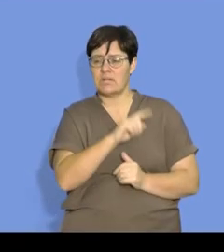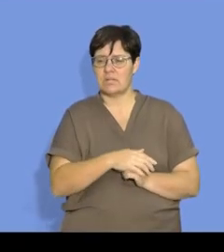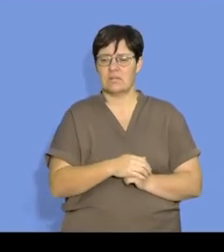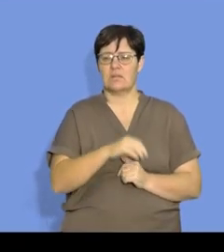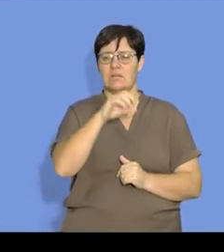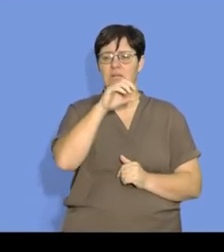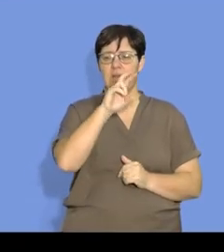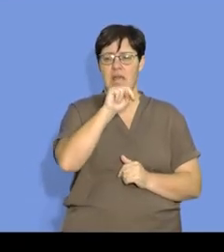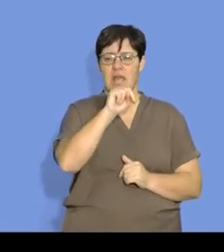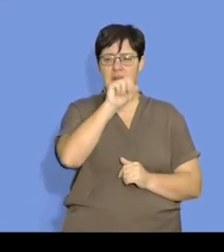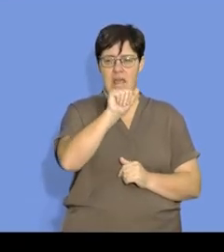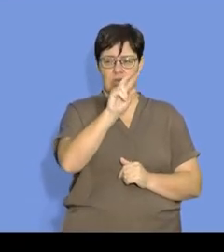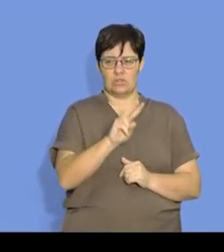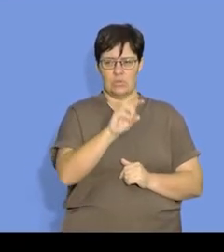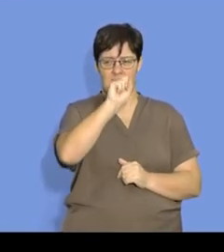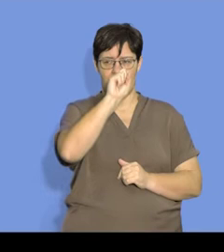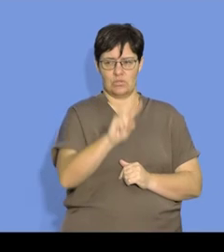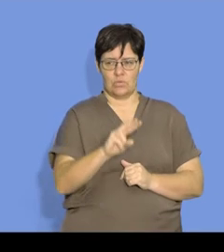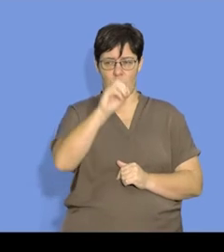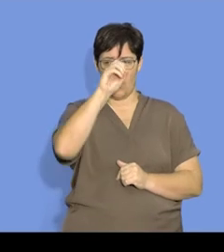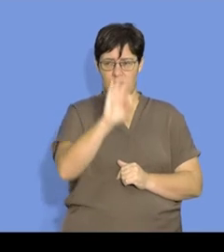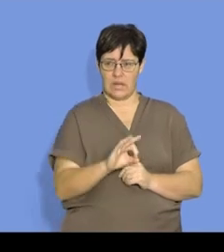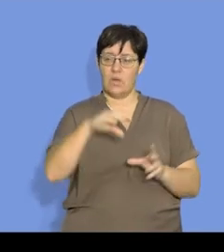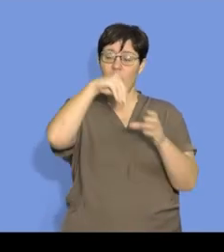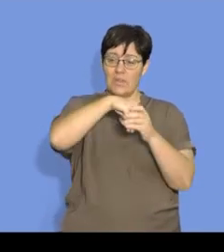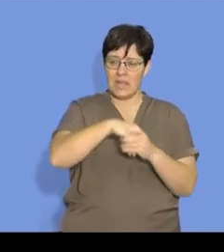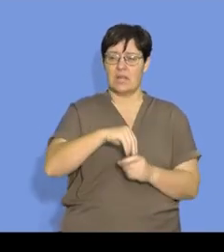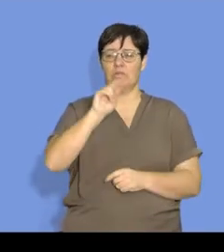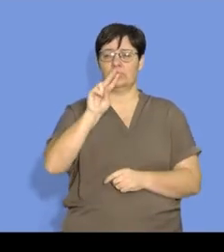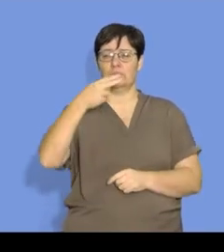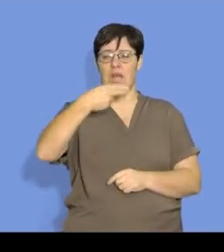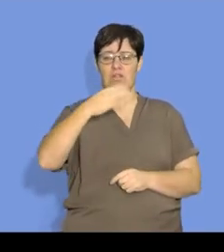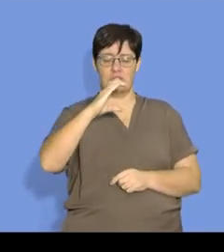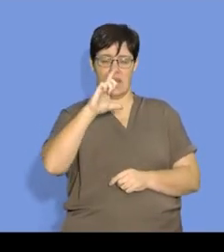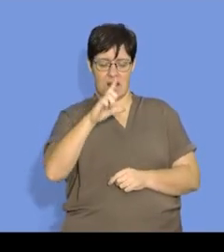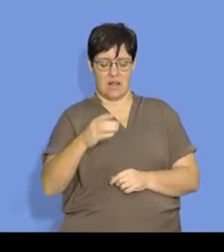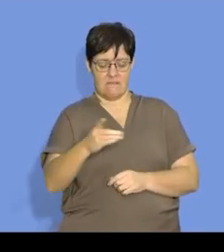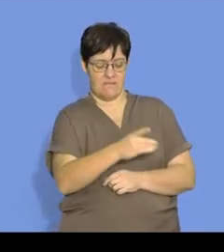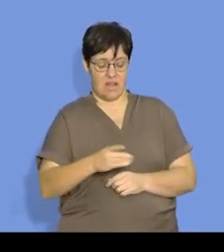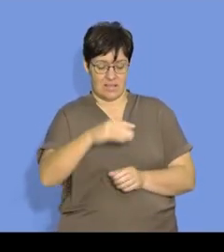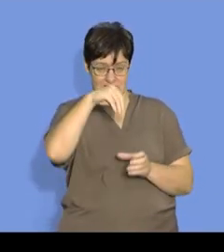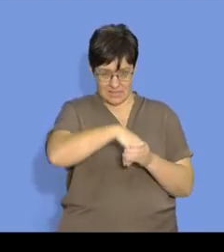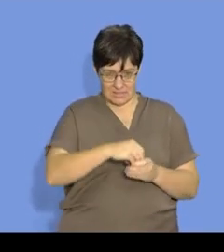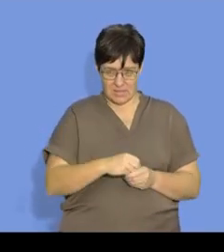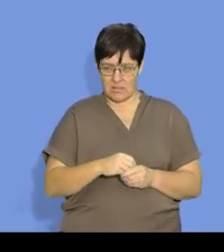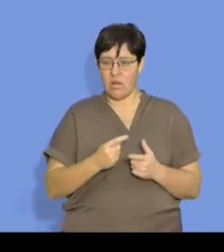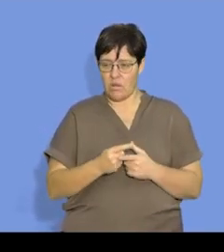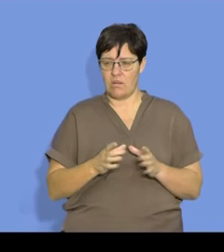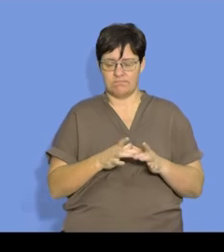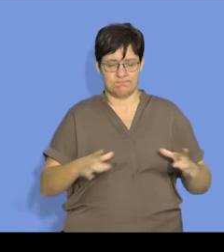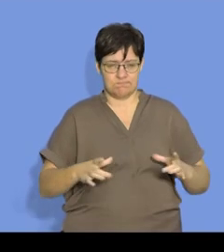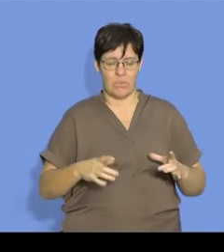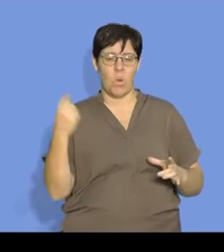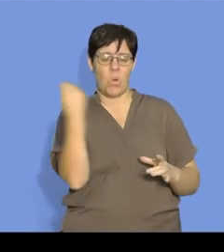theosulfate and hydrochloric acid in a conical flask on a white tile with a